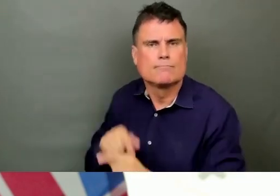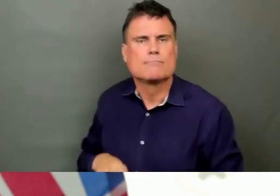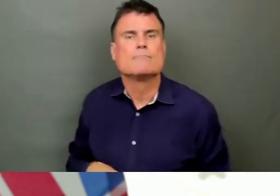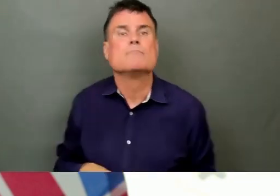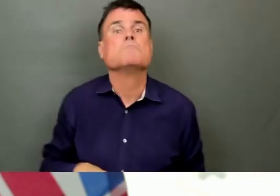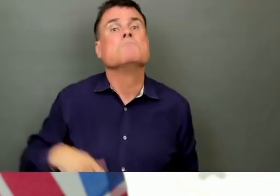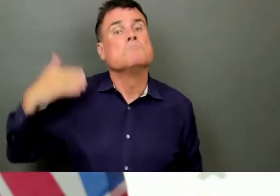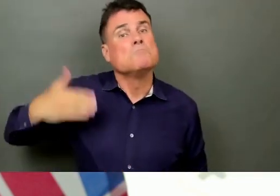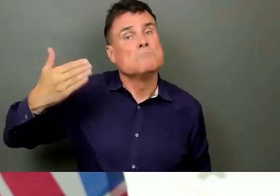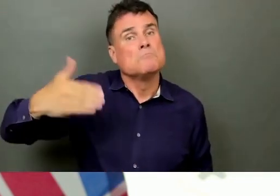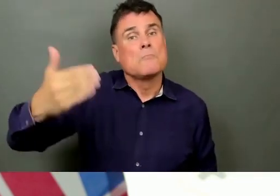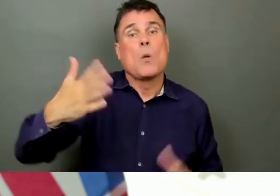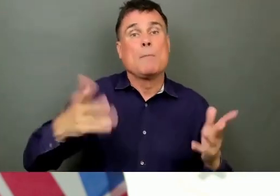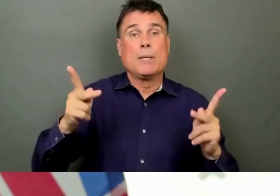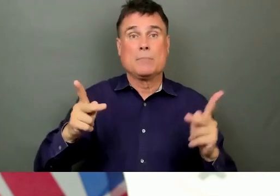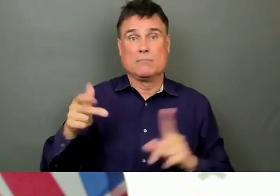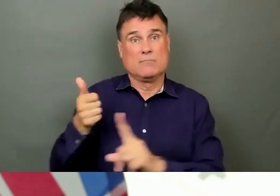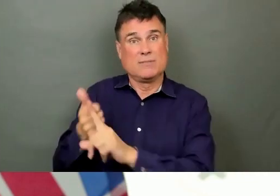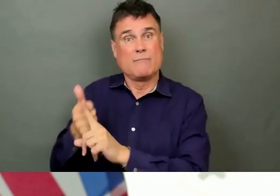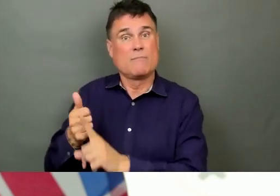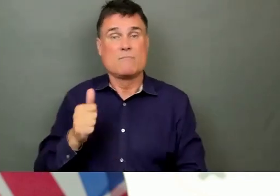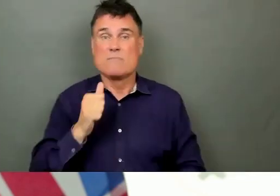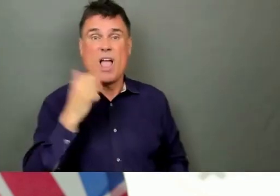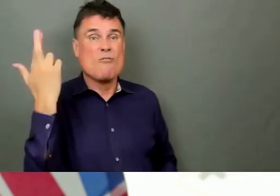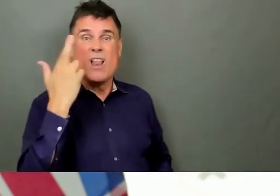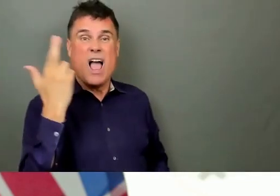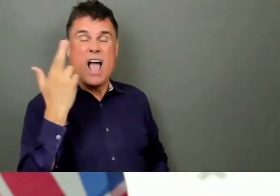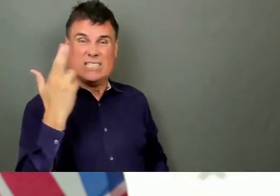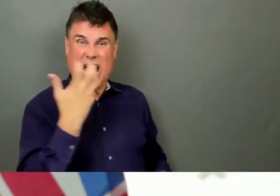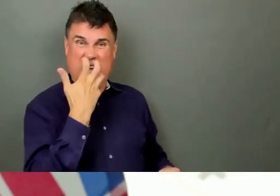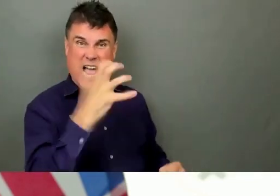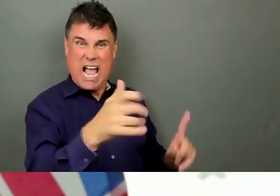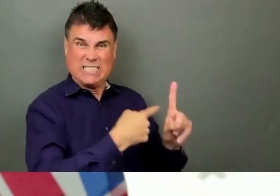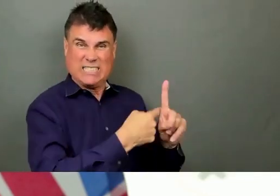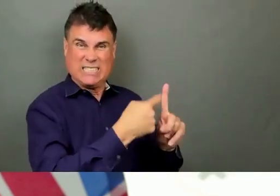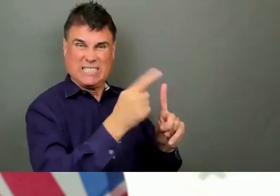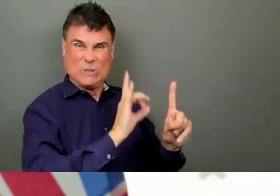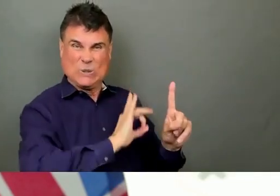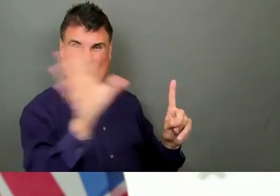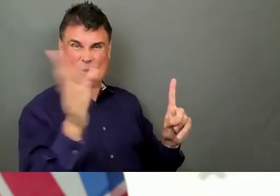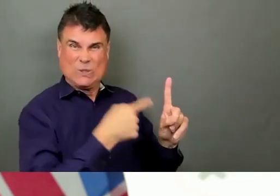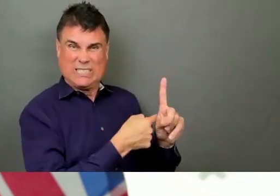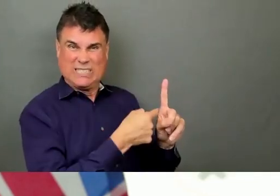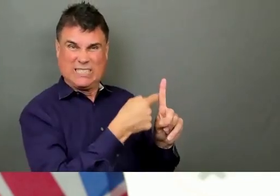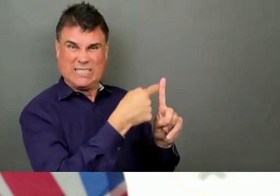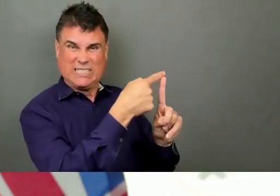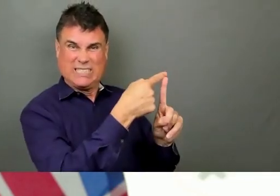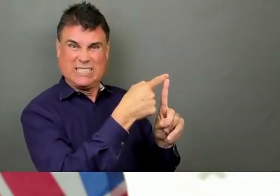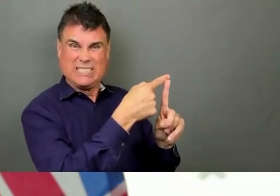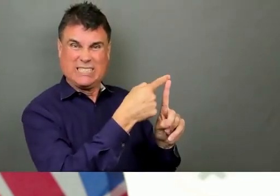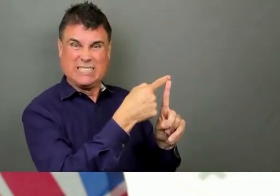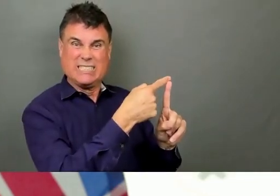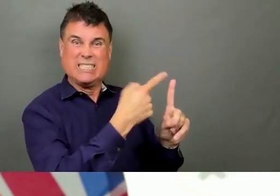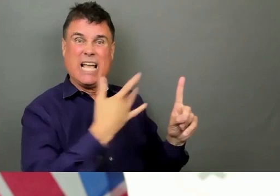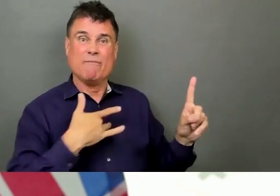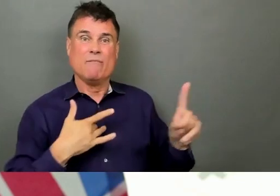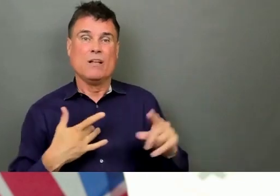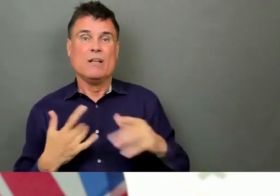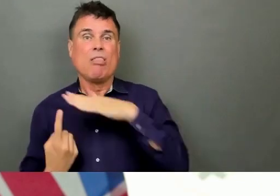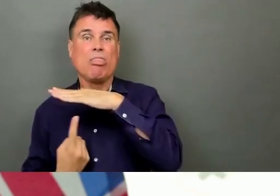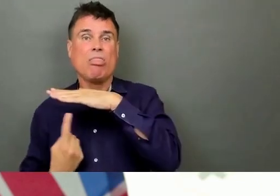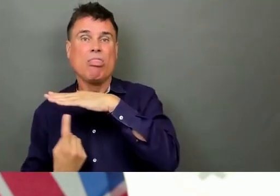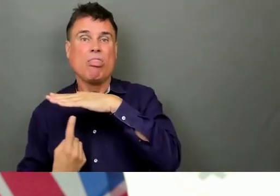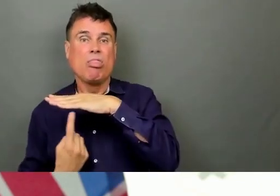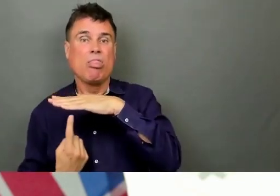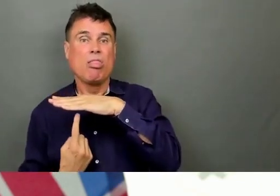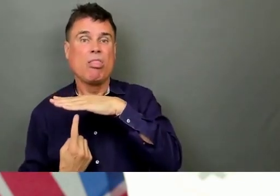passive indoor heat, it can become dangerously overwhelming without people even realizing